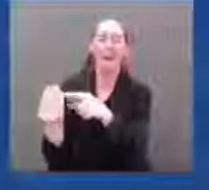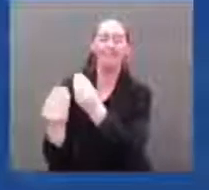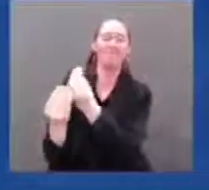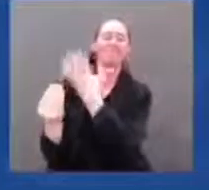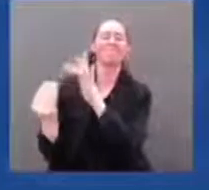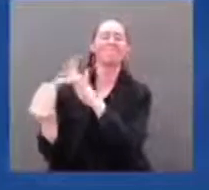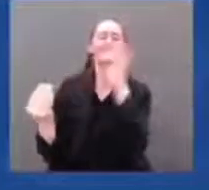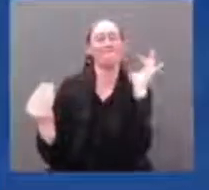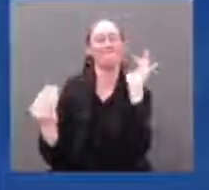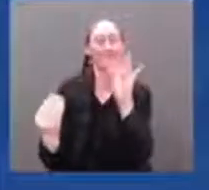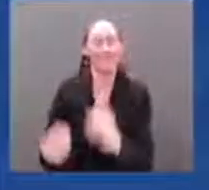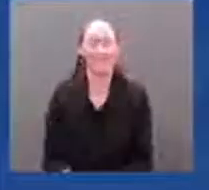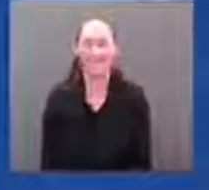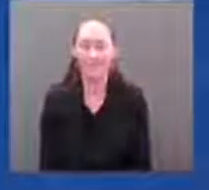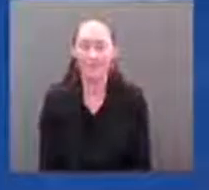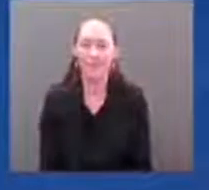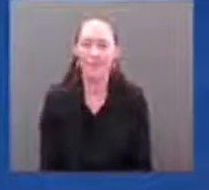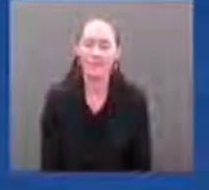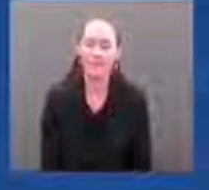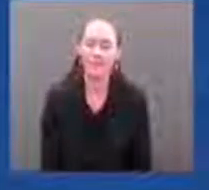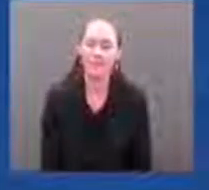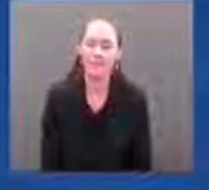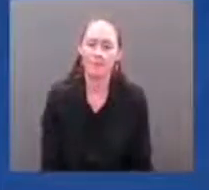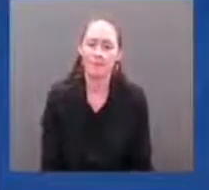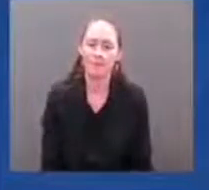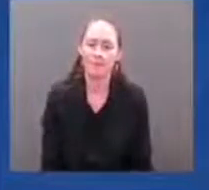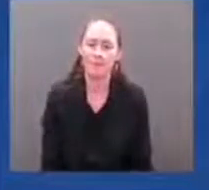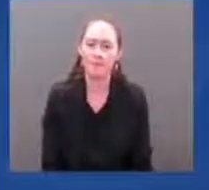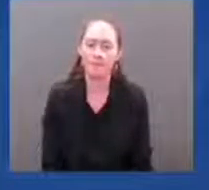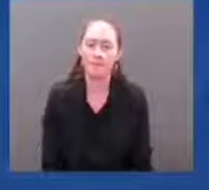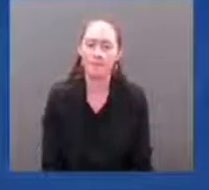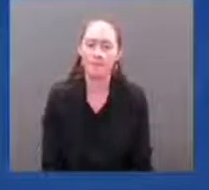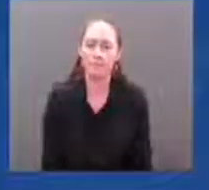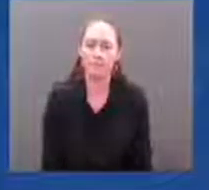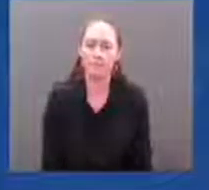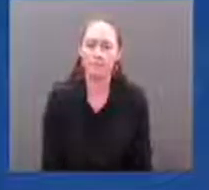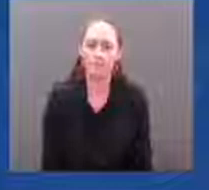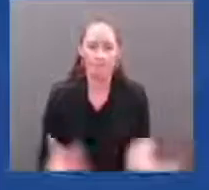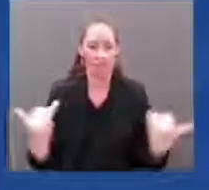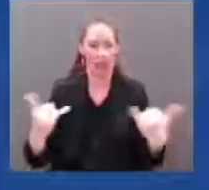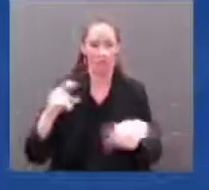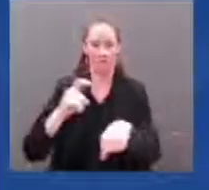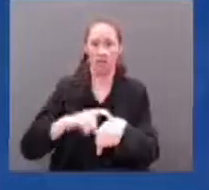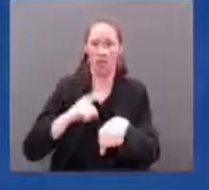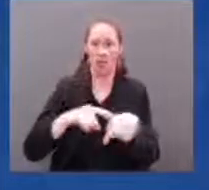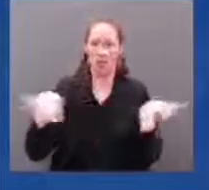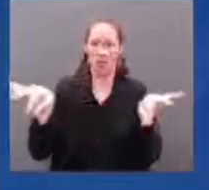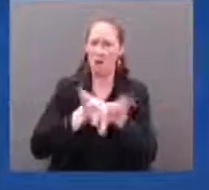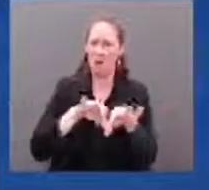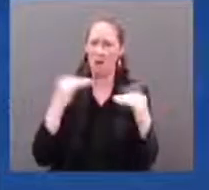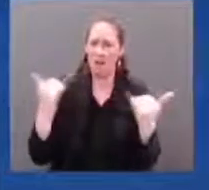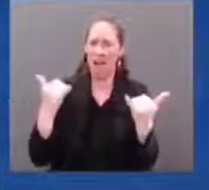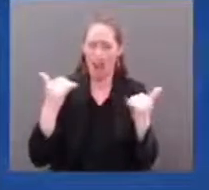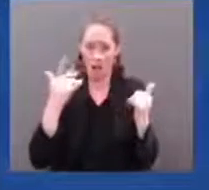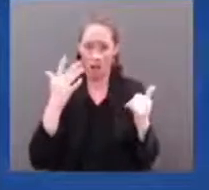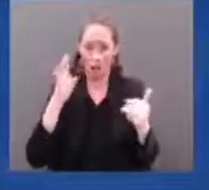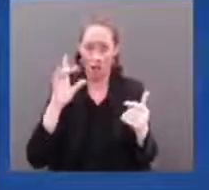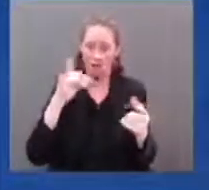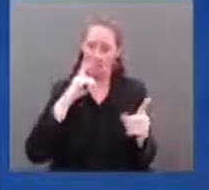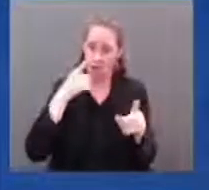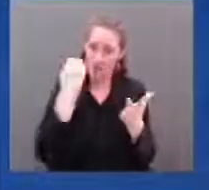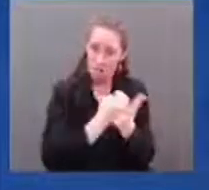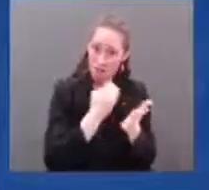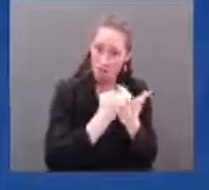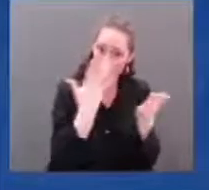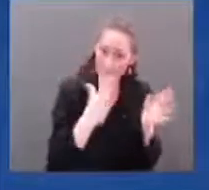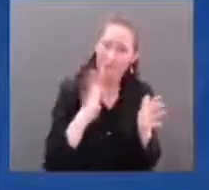You know, we are at an inflection point, I believe, in the world economy, not just the world economy, in the world. It occurs every three